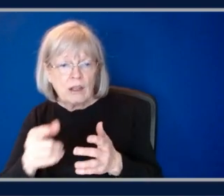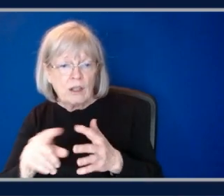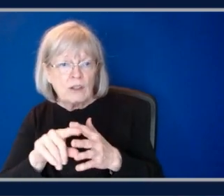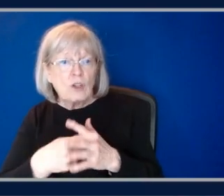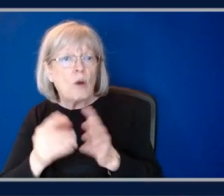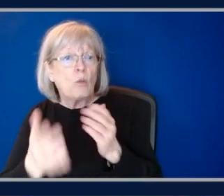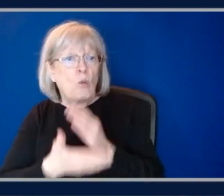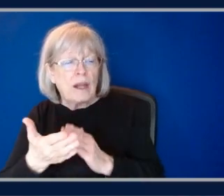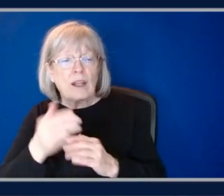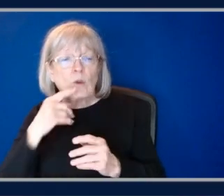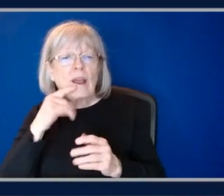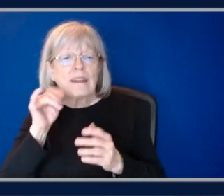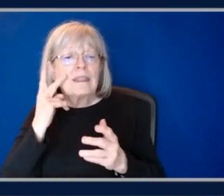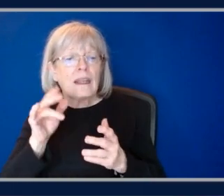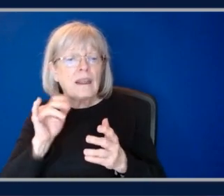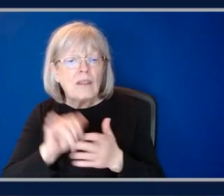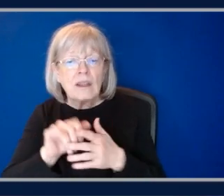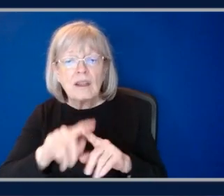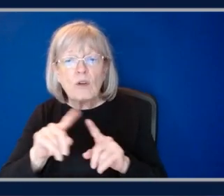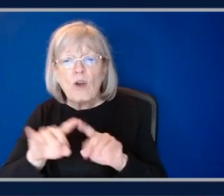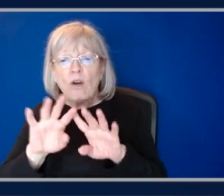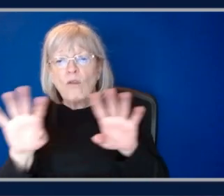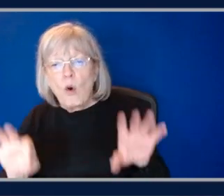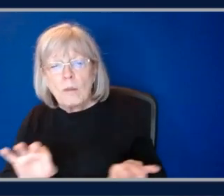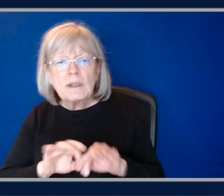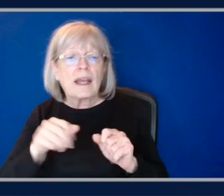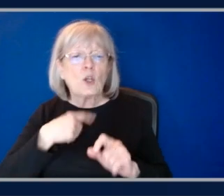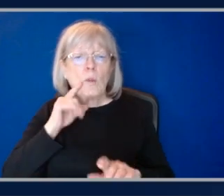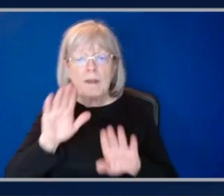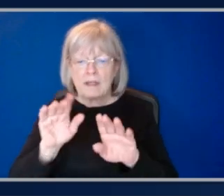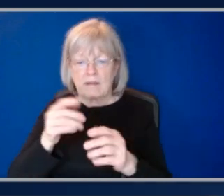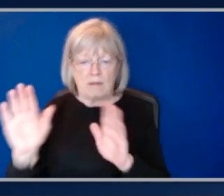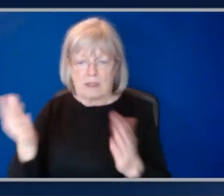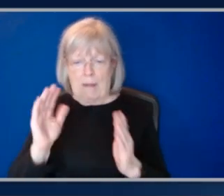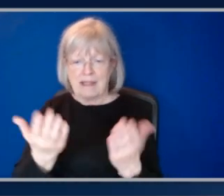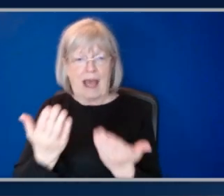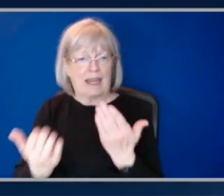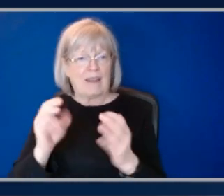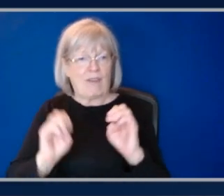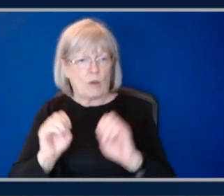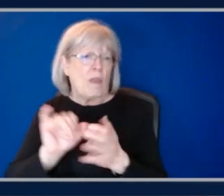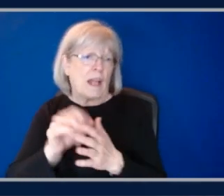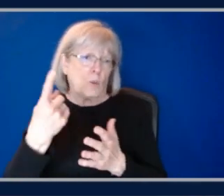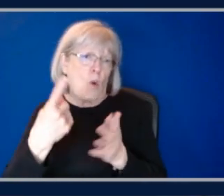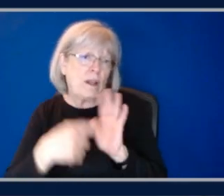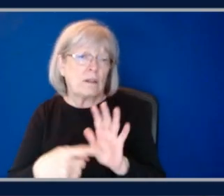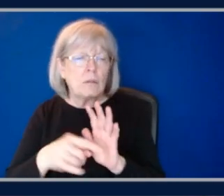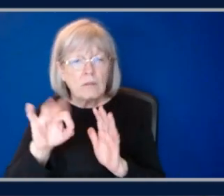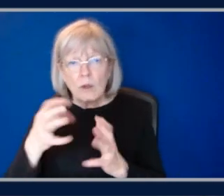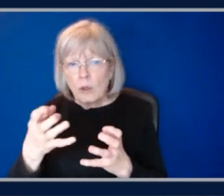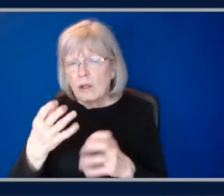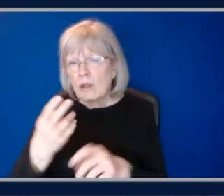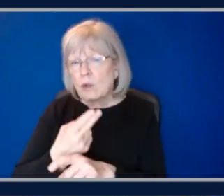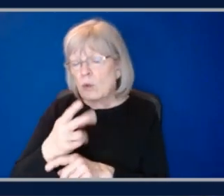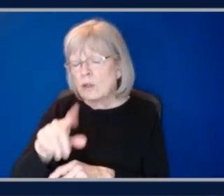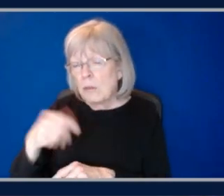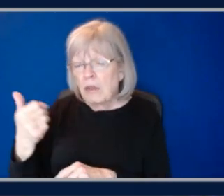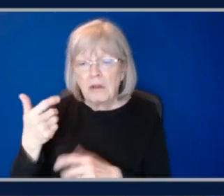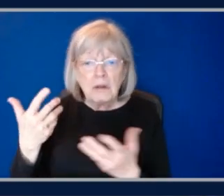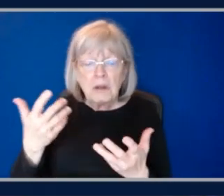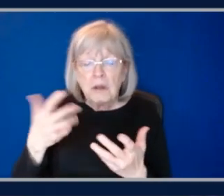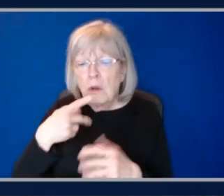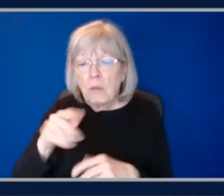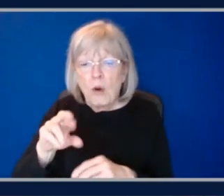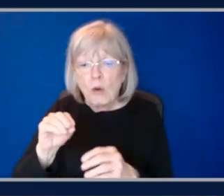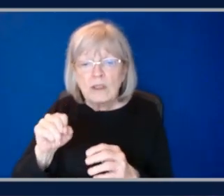seeing how the model performs and you can do, you know, side by side evaluation, but that's one example. Yeah. If you want to use, for example, Nova pro, you can do more